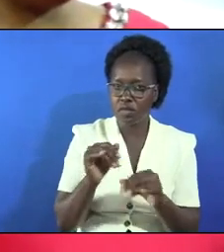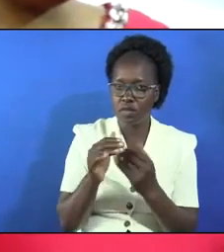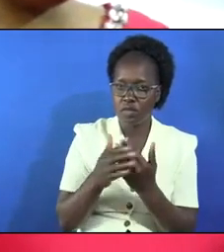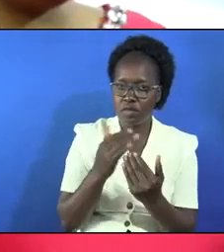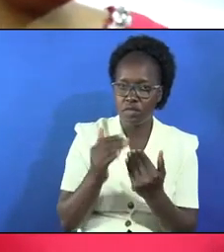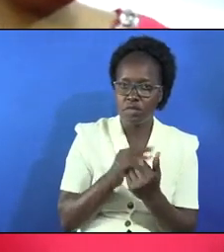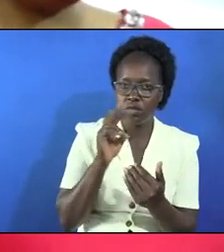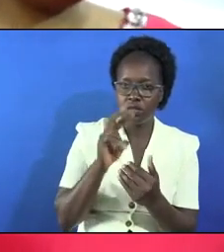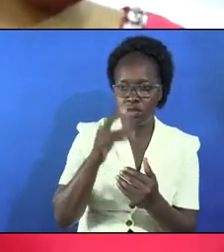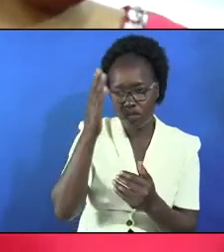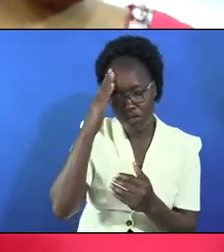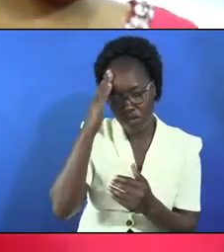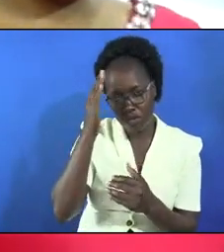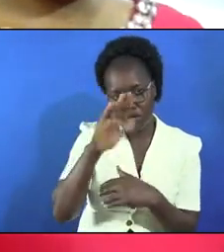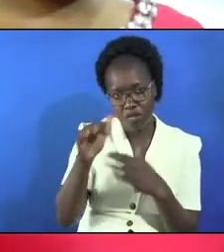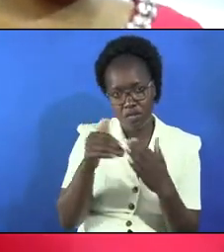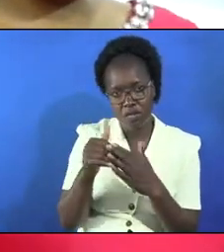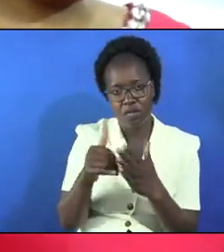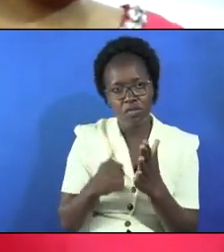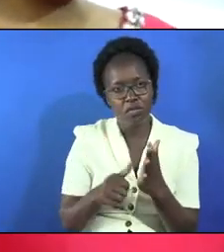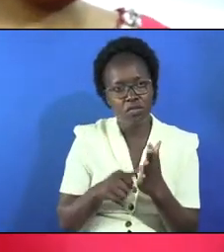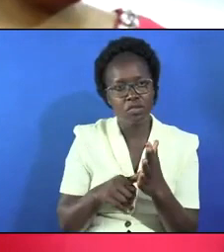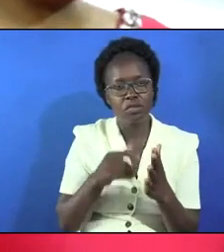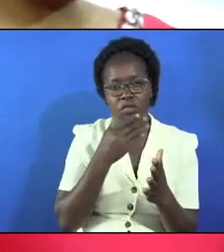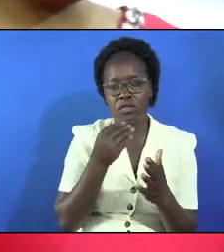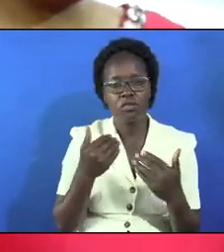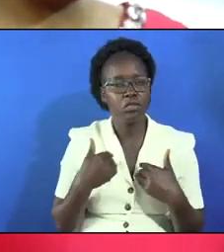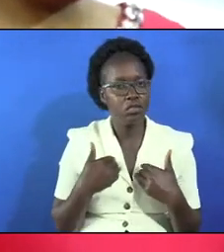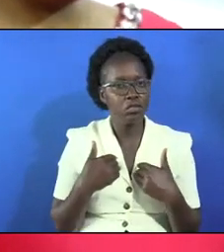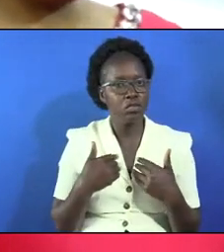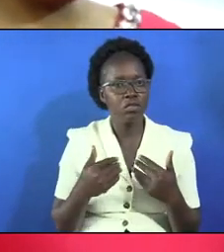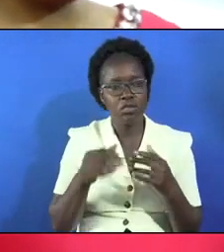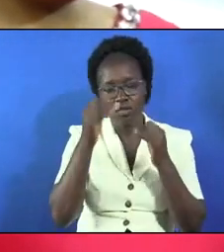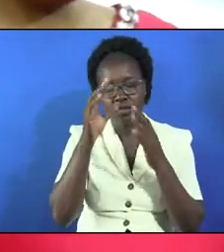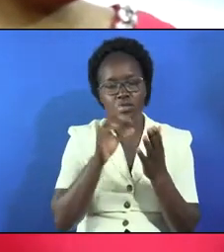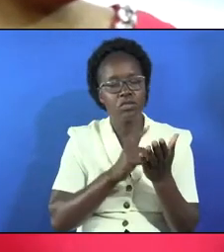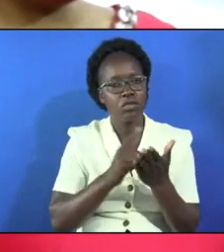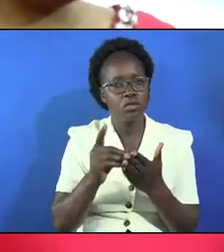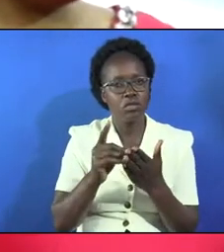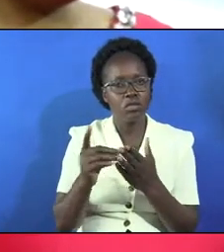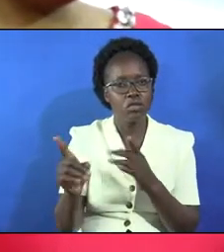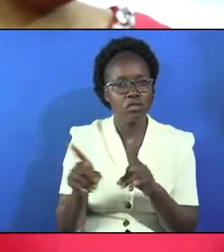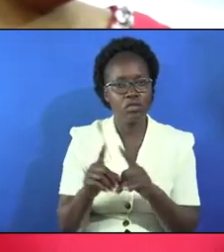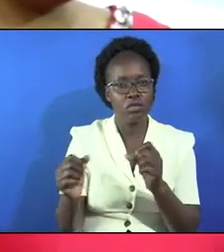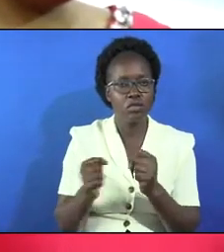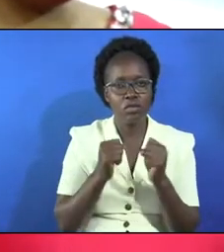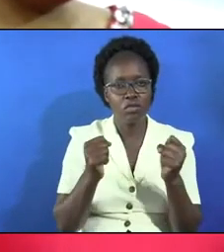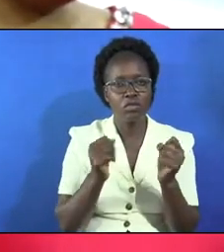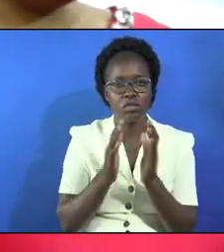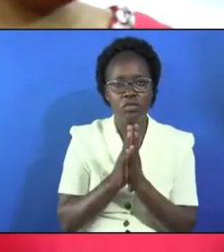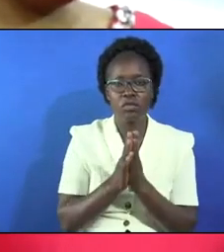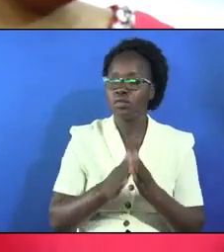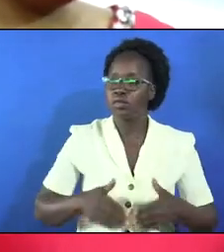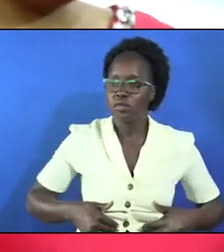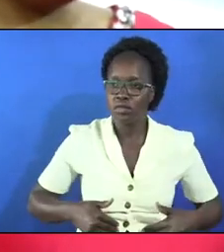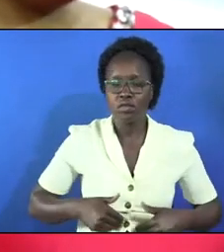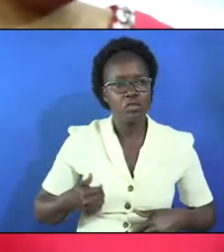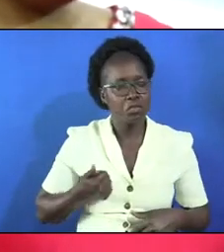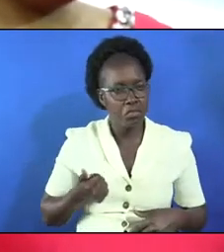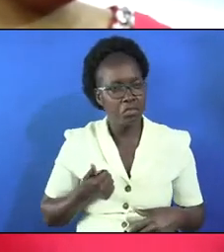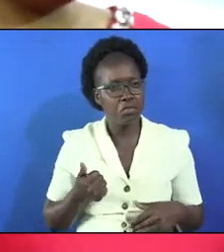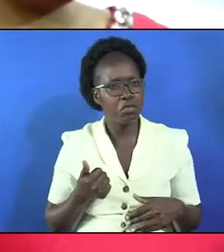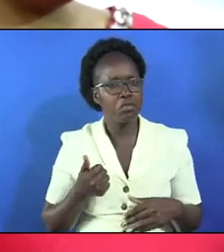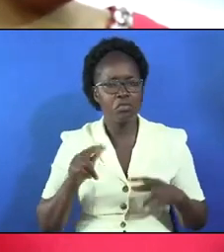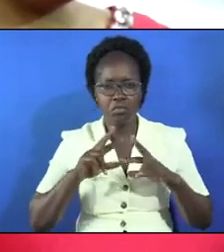you see and you know all the tribulations of men father divine you are still powerful i'm praying for this young girl